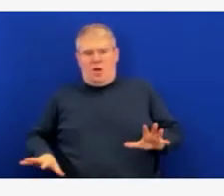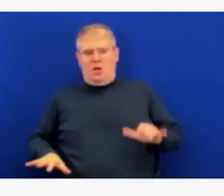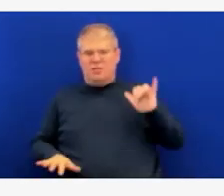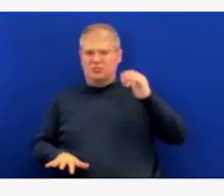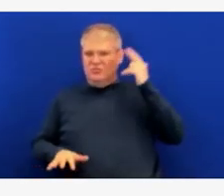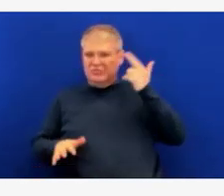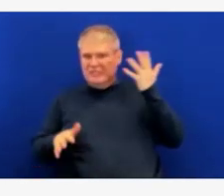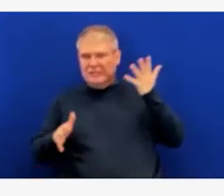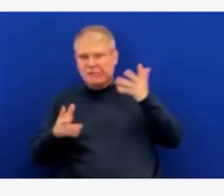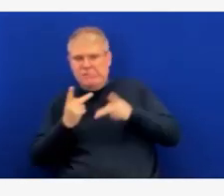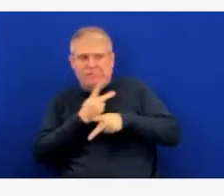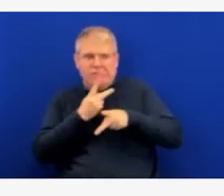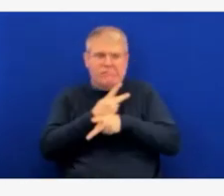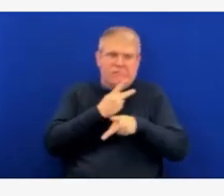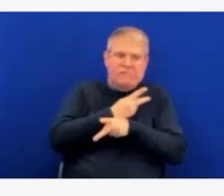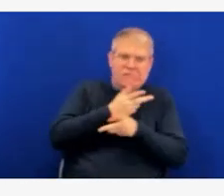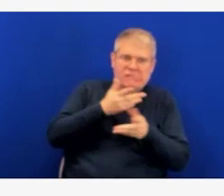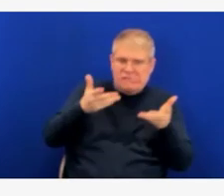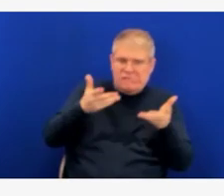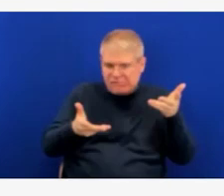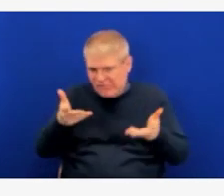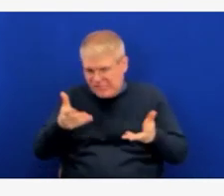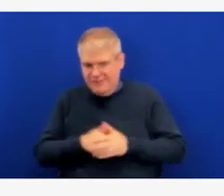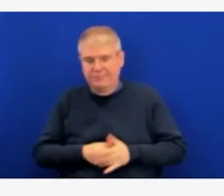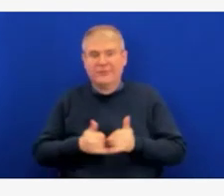Hi. I hope you can hear me okay.